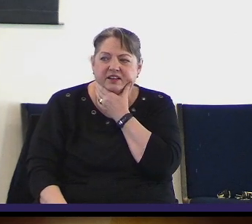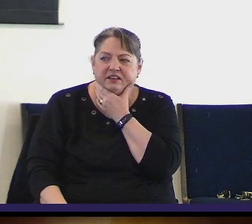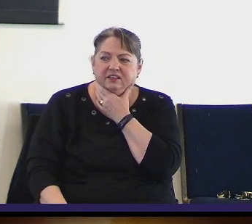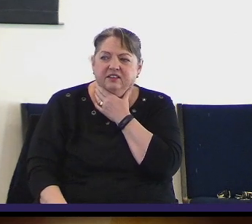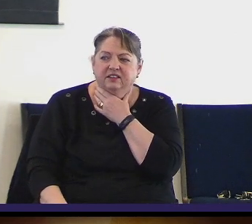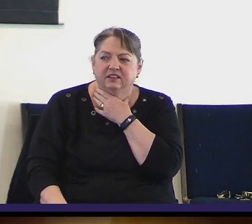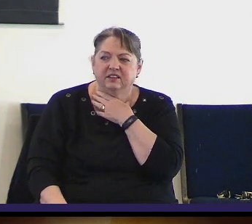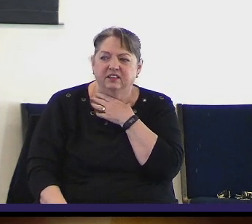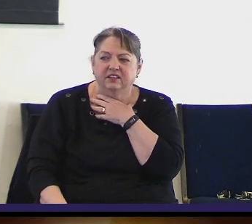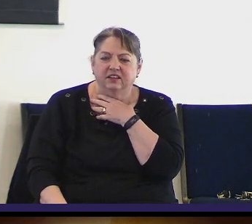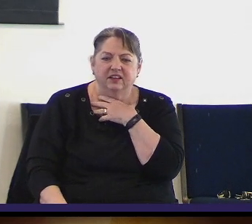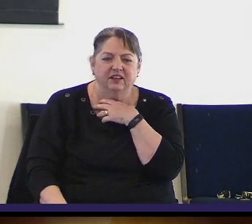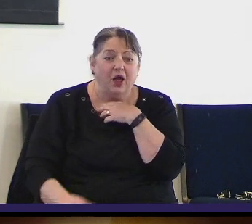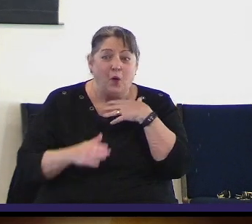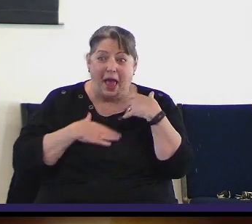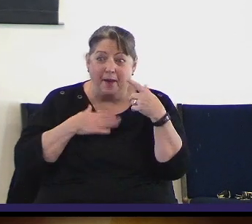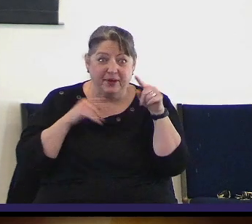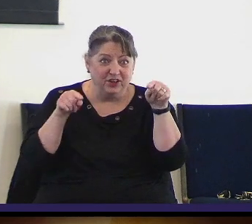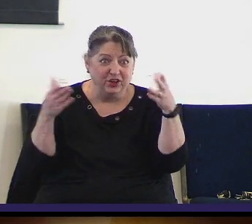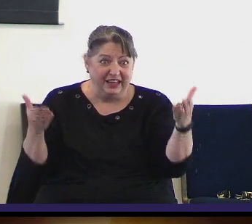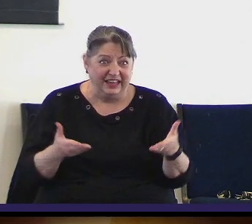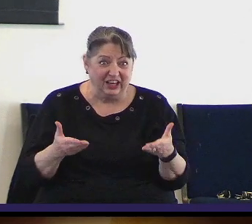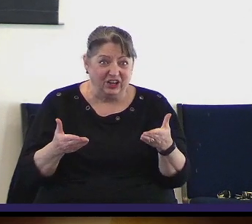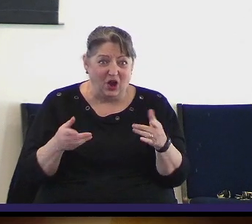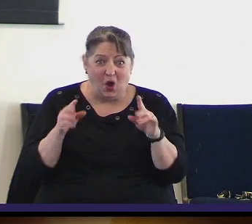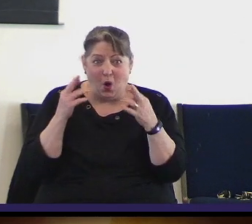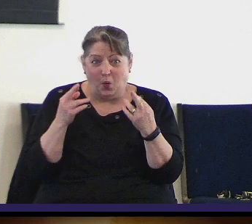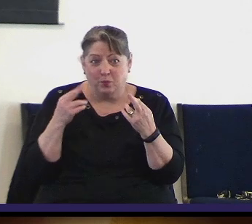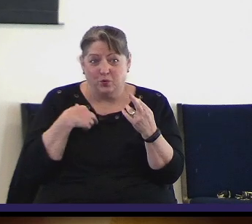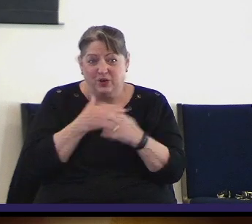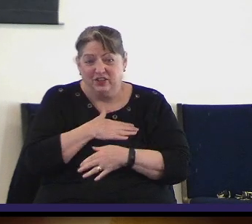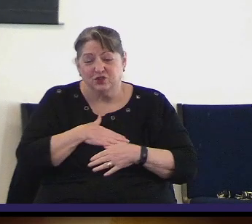Well, we're happy that you're here to join us. Hope that you enjoy this service.